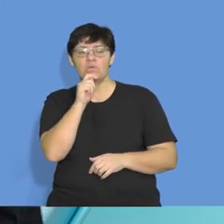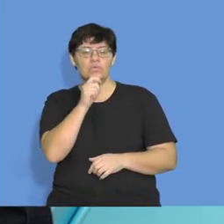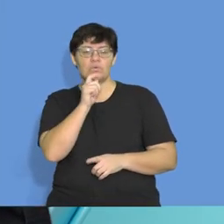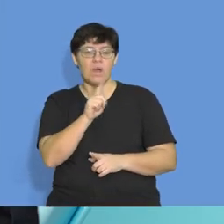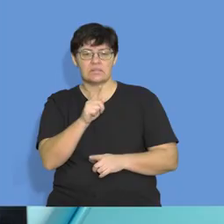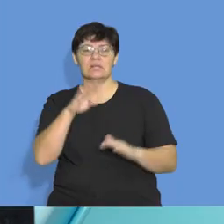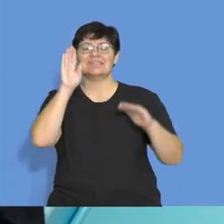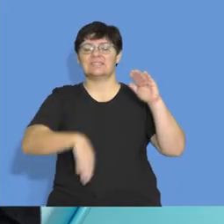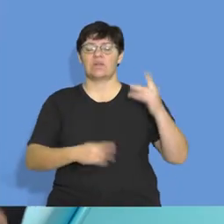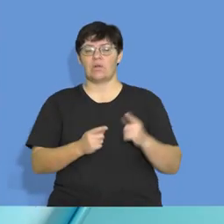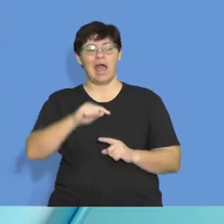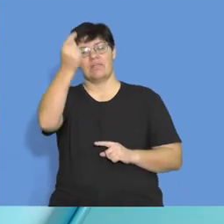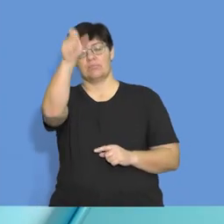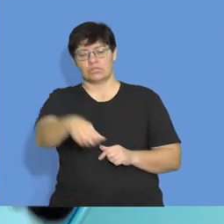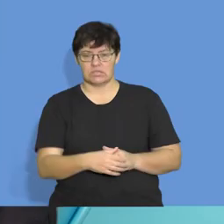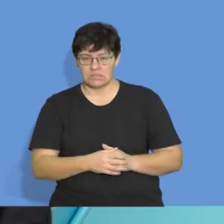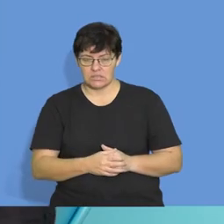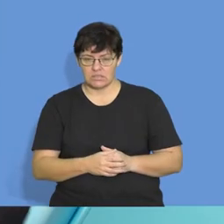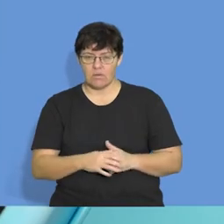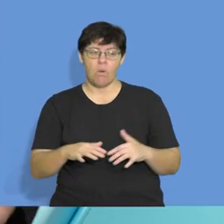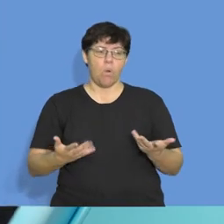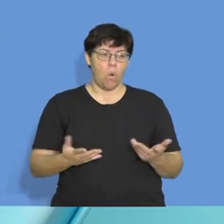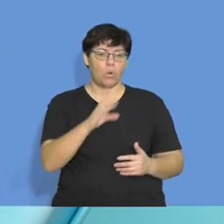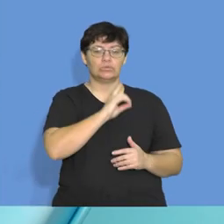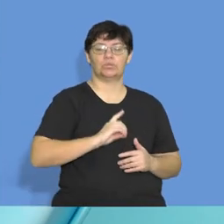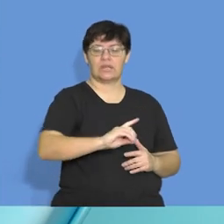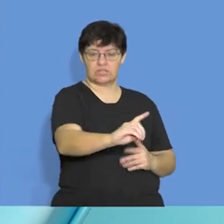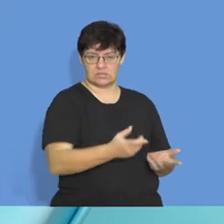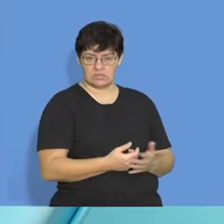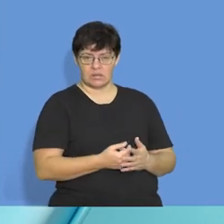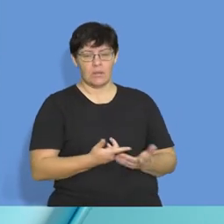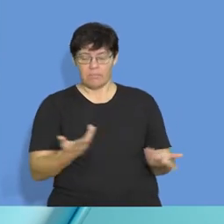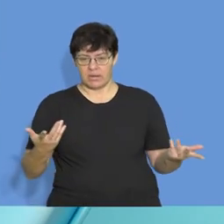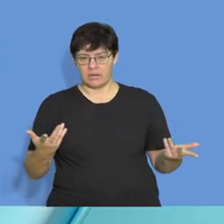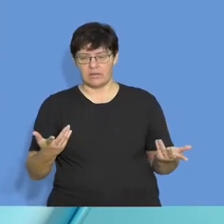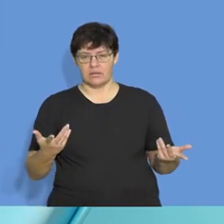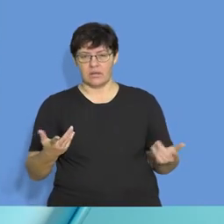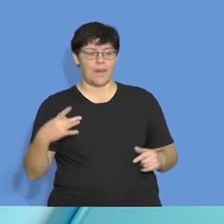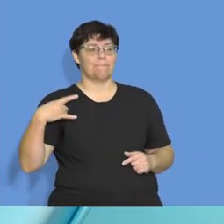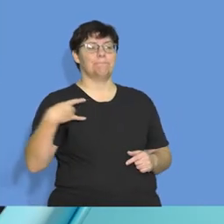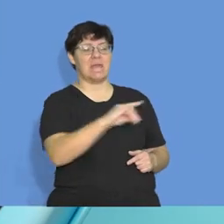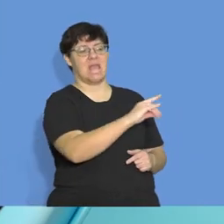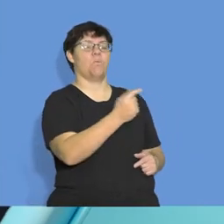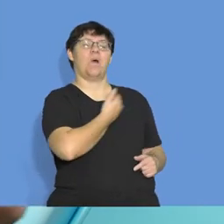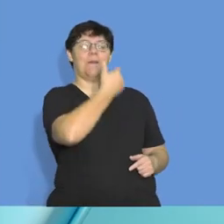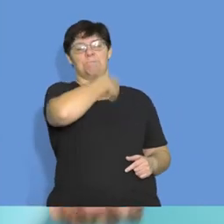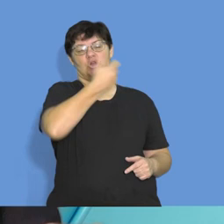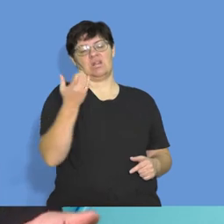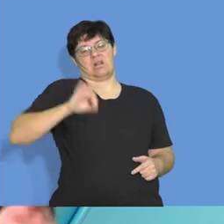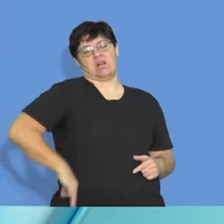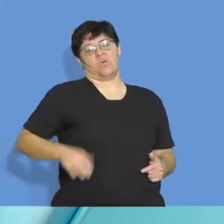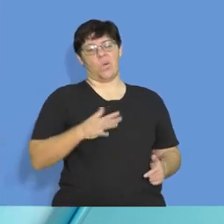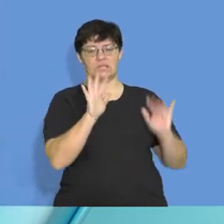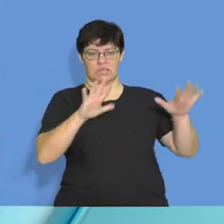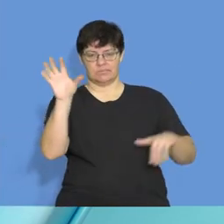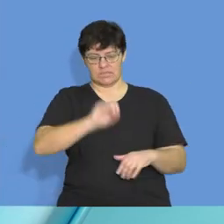to somebody or an additional donation, is now being usurped by somebody for their personal benefit. Nobody,